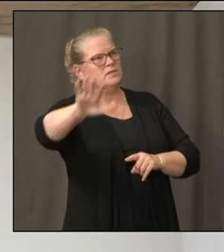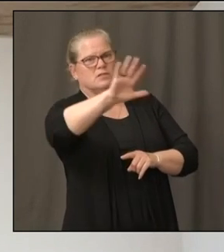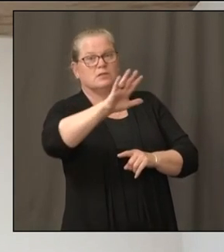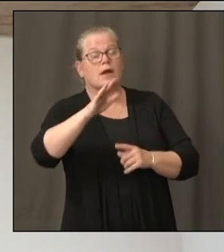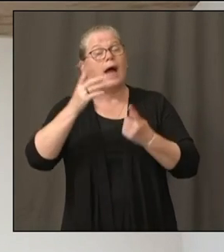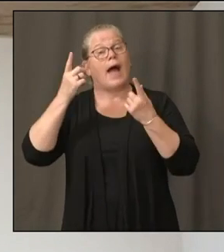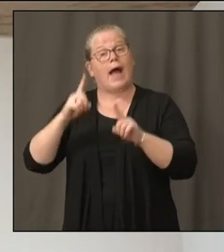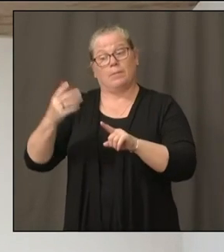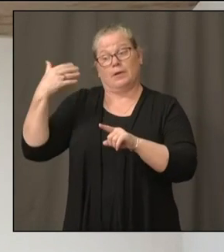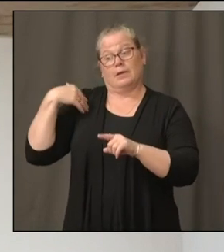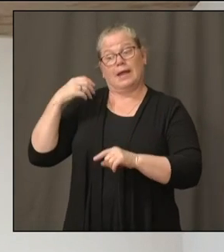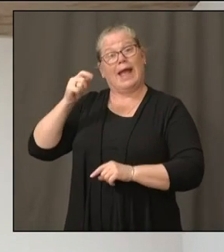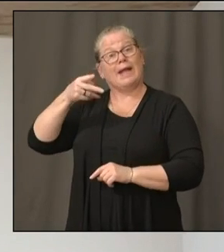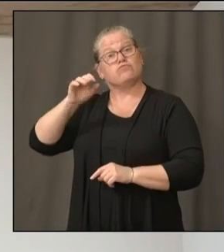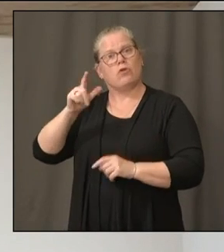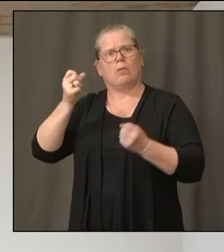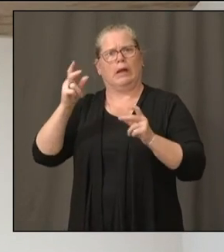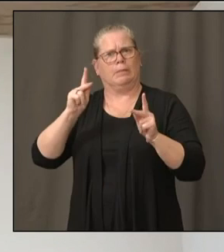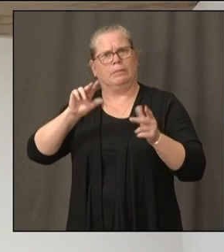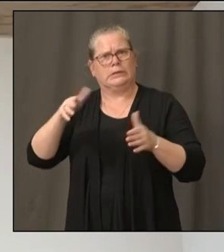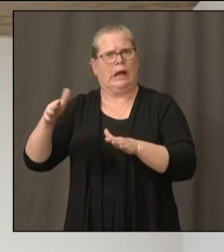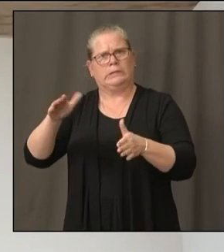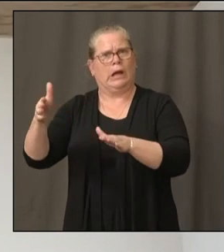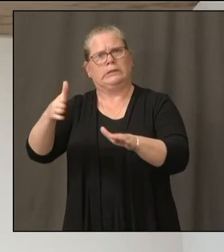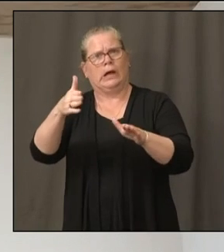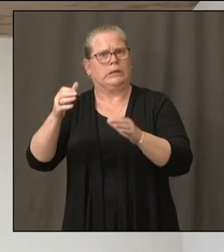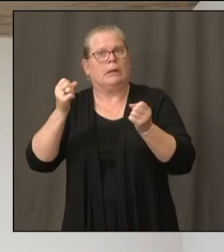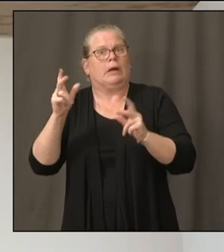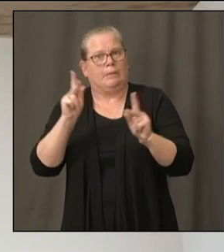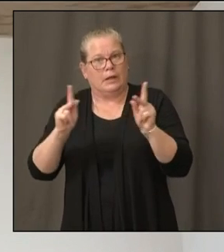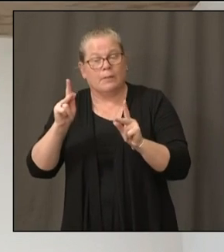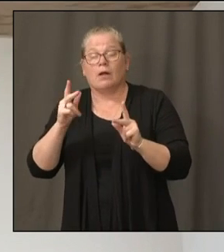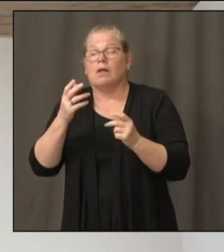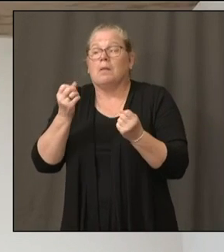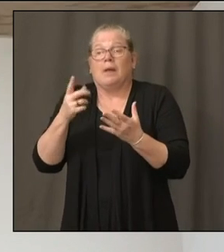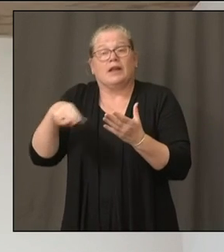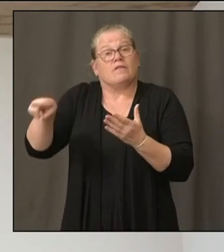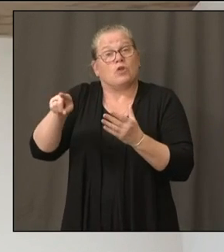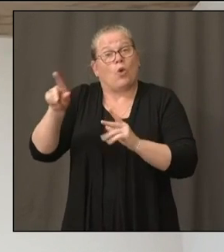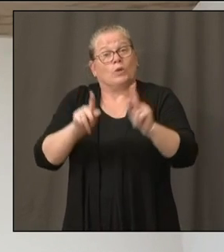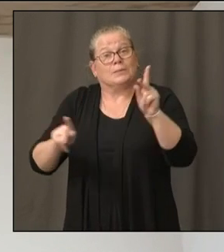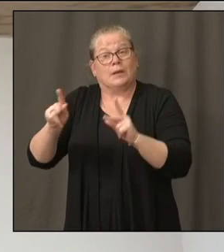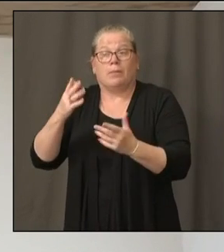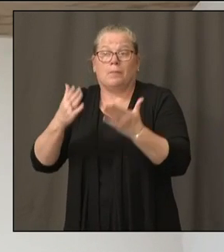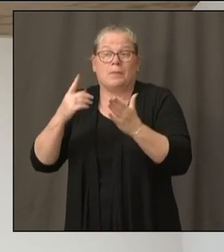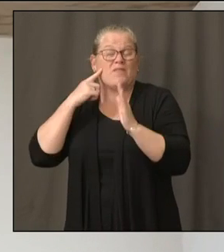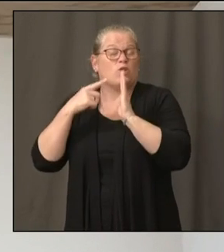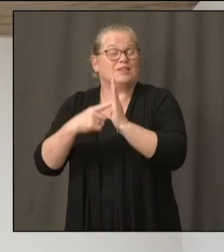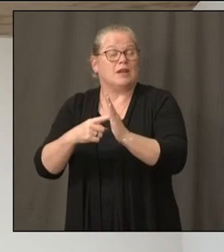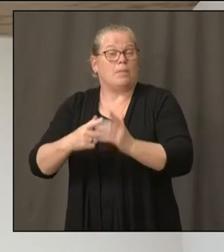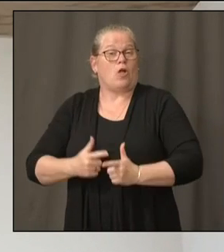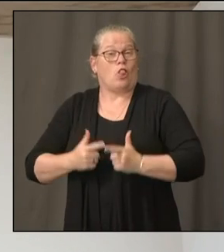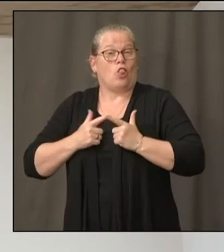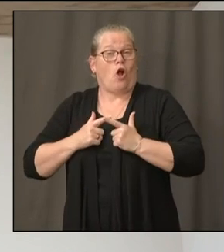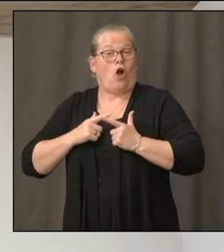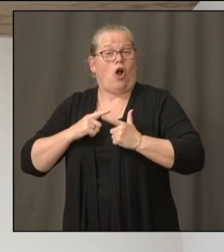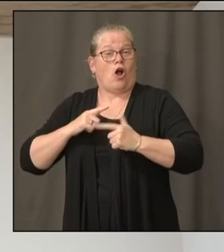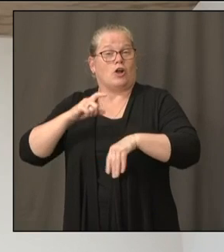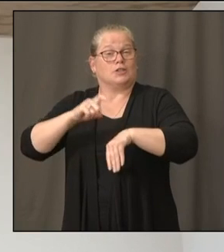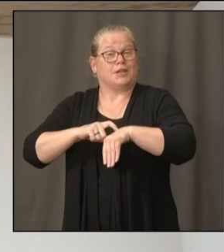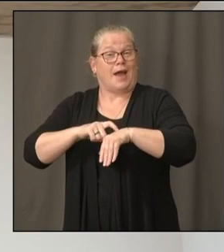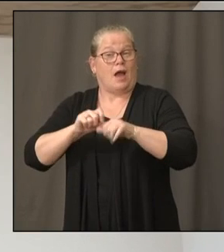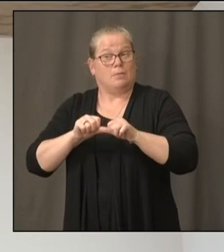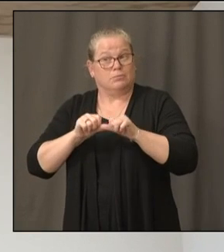and many of those, for example, in long-term care facilities and involving people who had